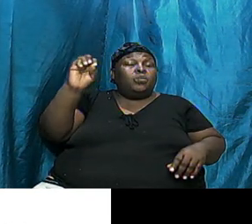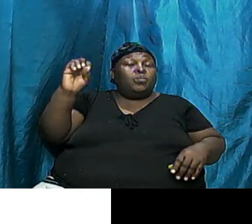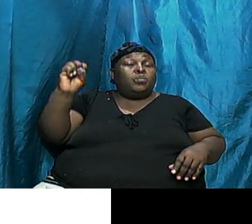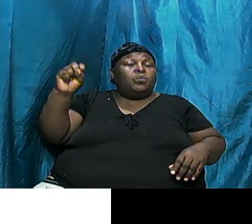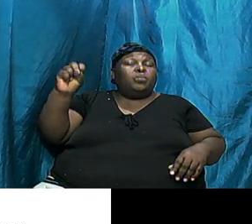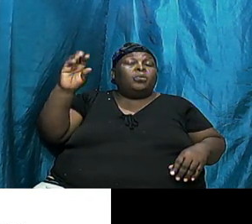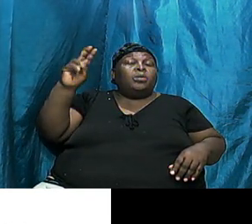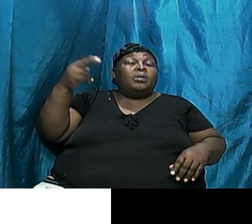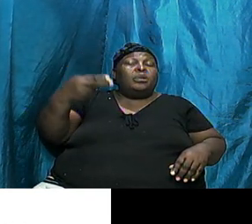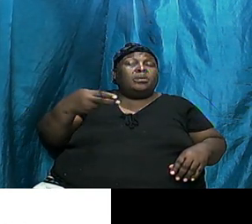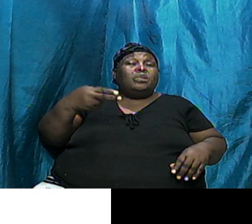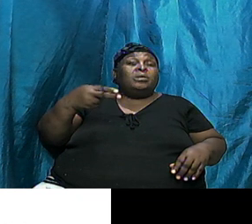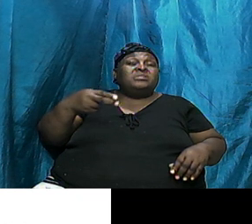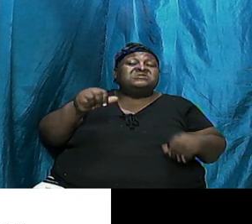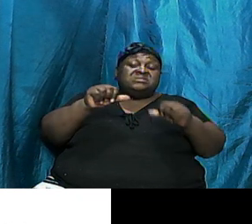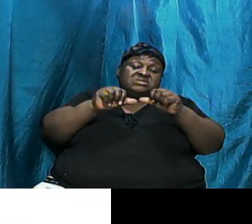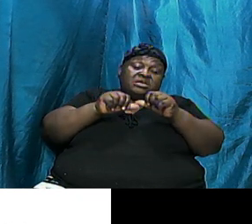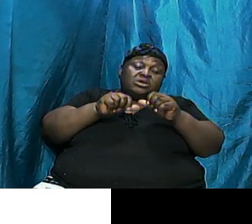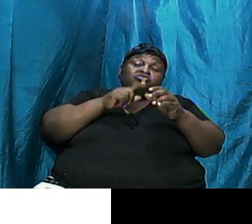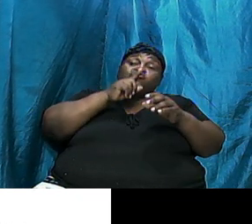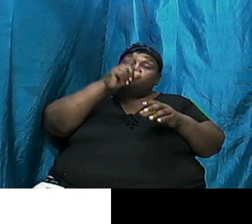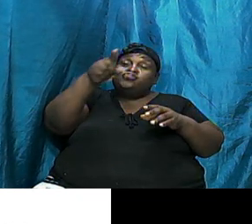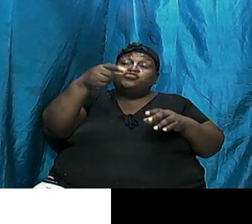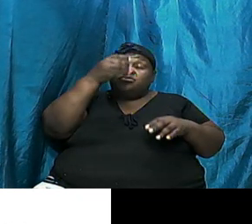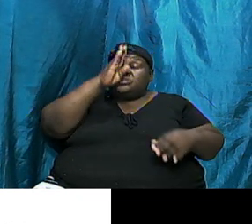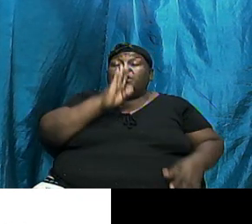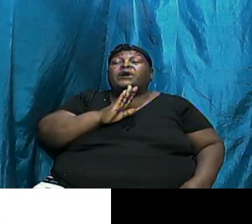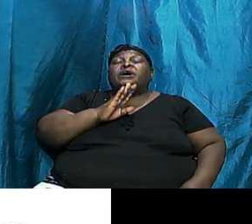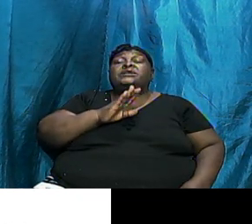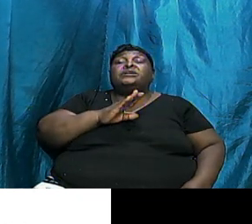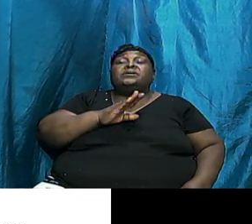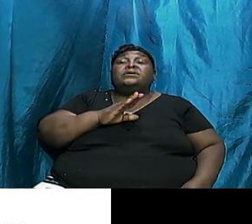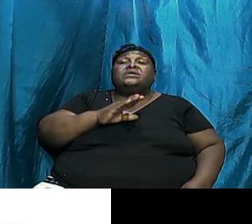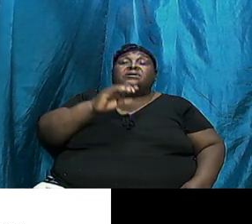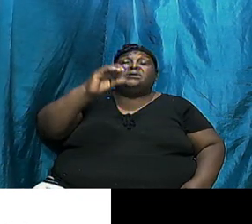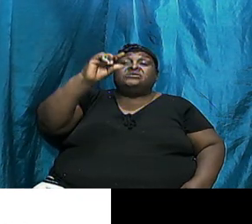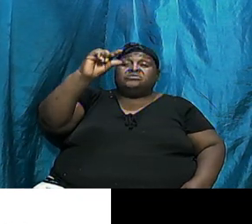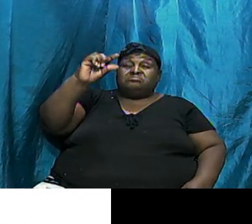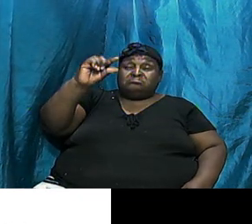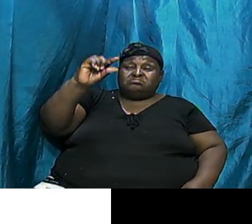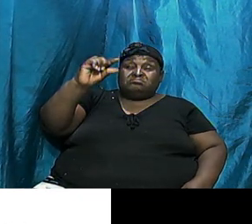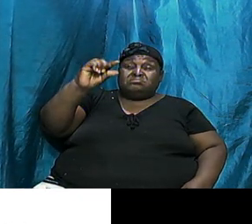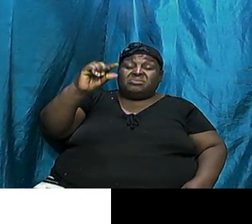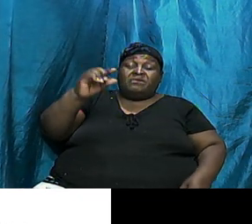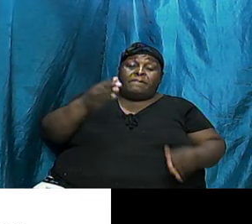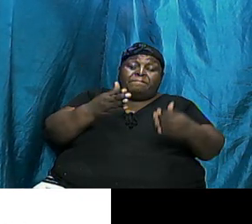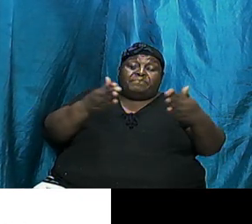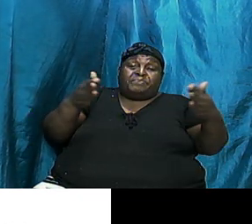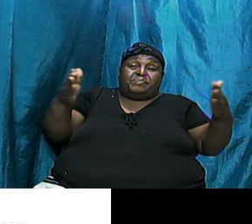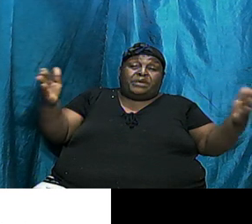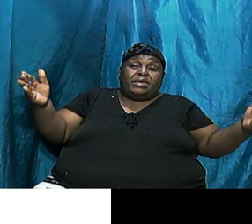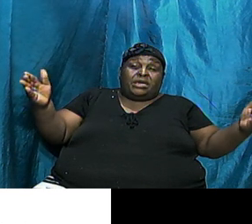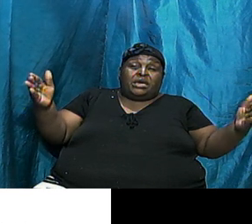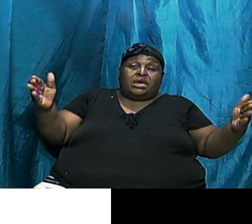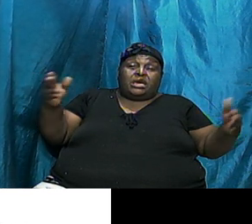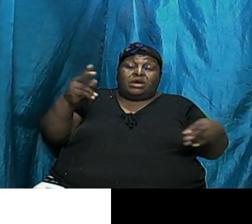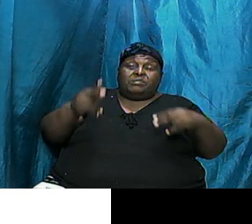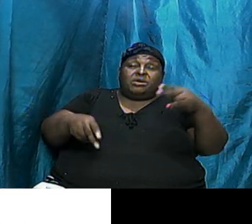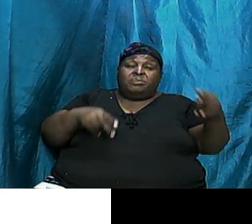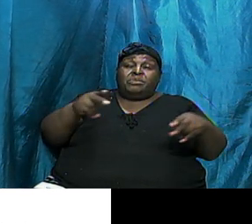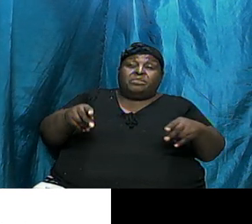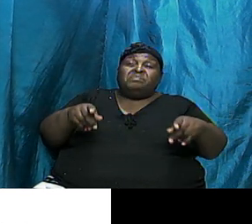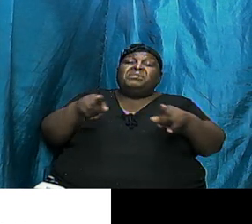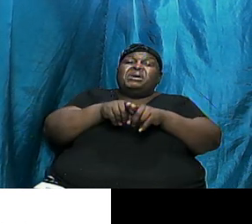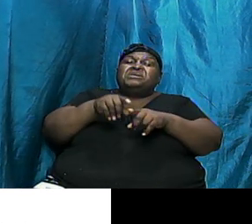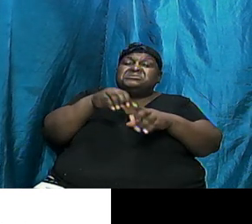true to God. A small number out of a large pool. Again, this was as